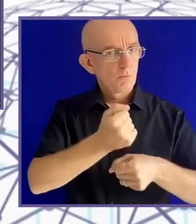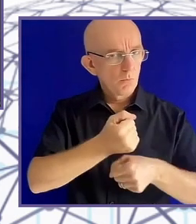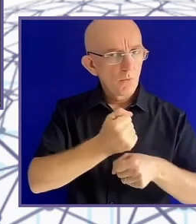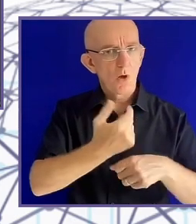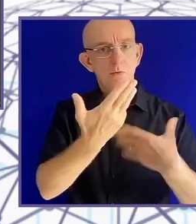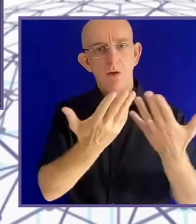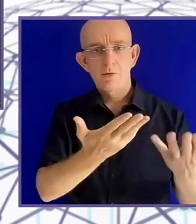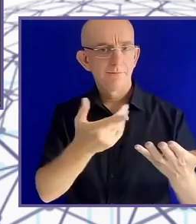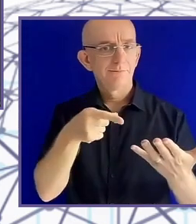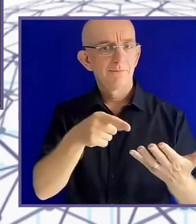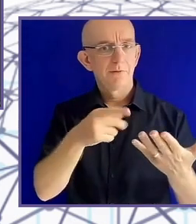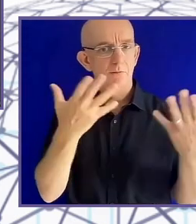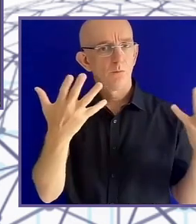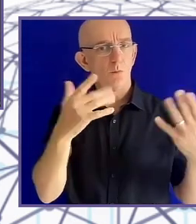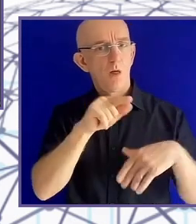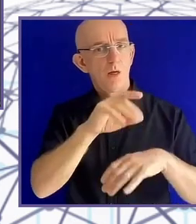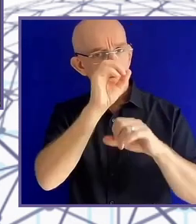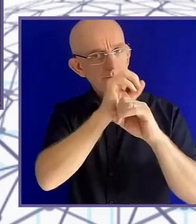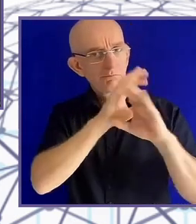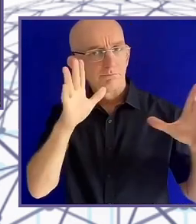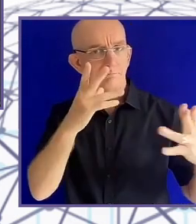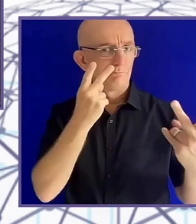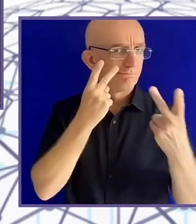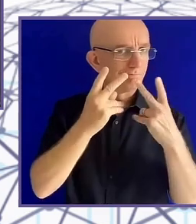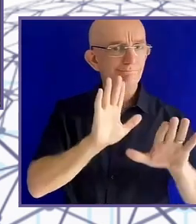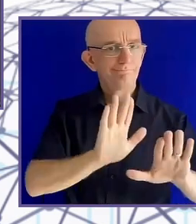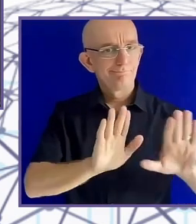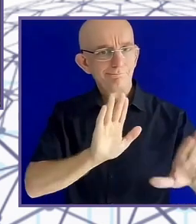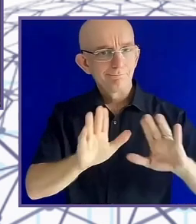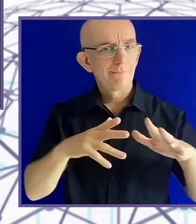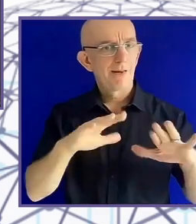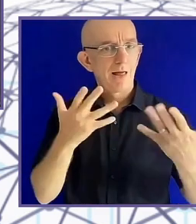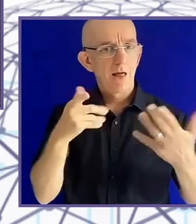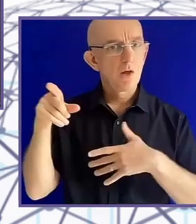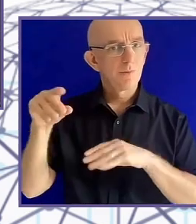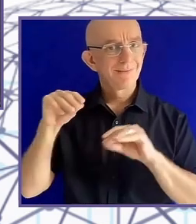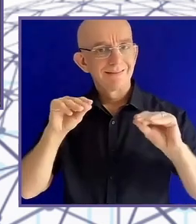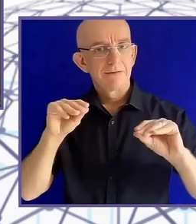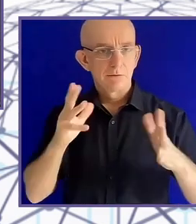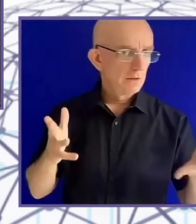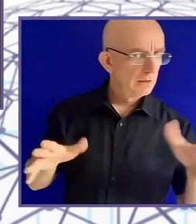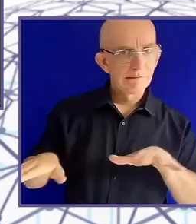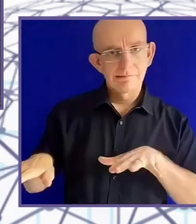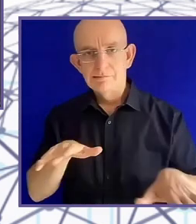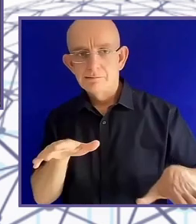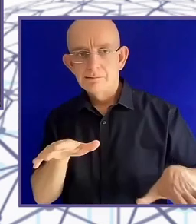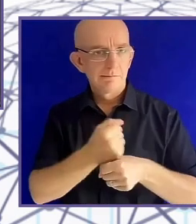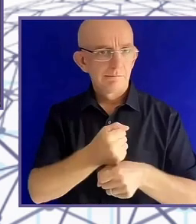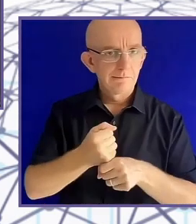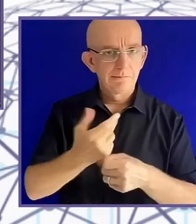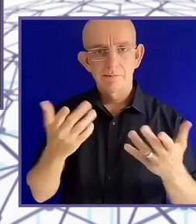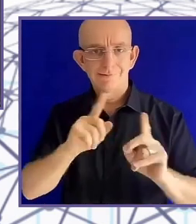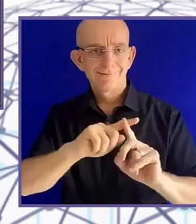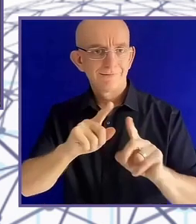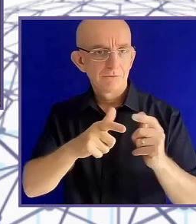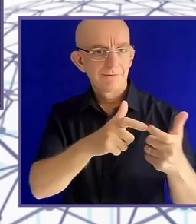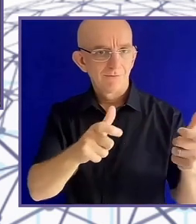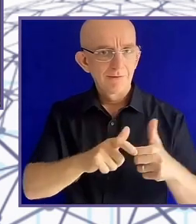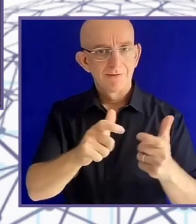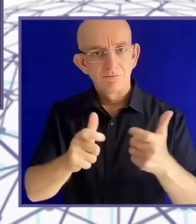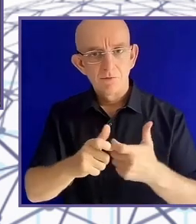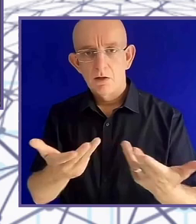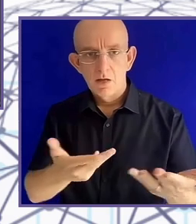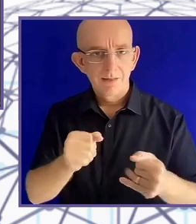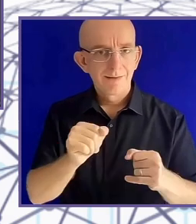company's just got an awful lot of money from Apple to do a tactile interface. But those devices retail at about $20,000.